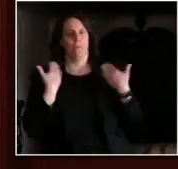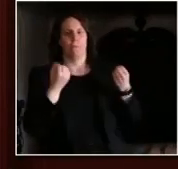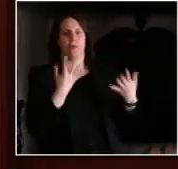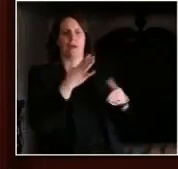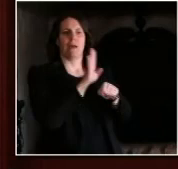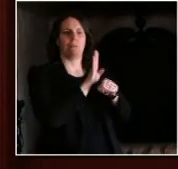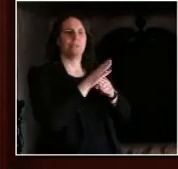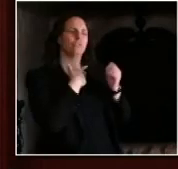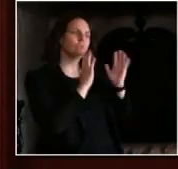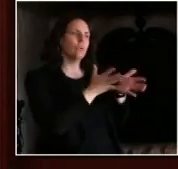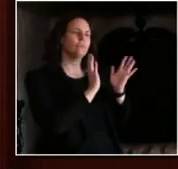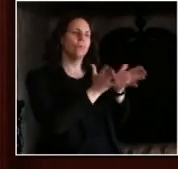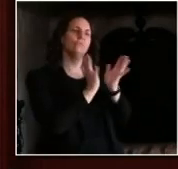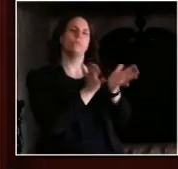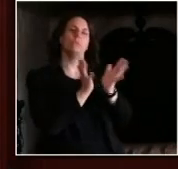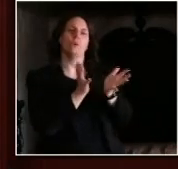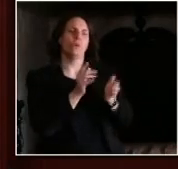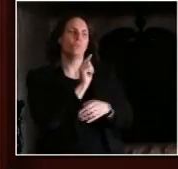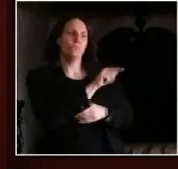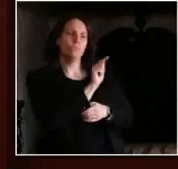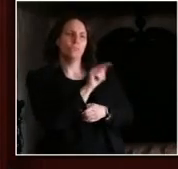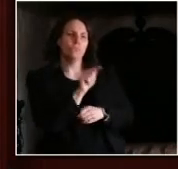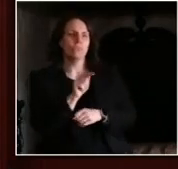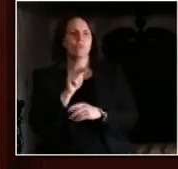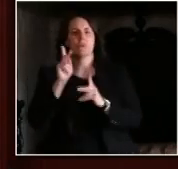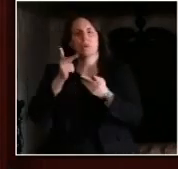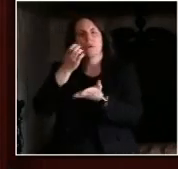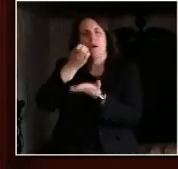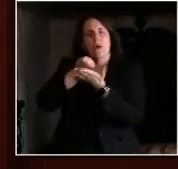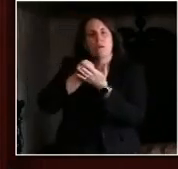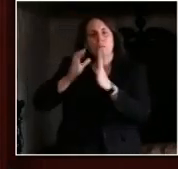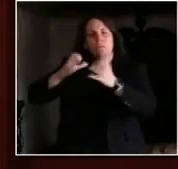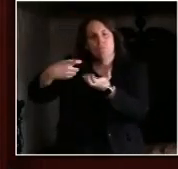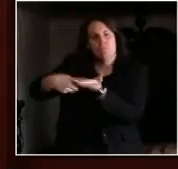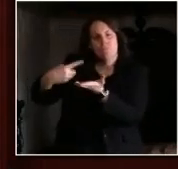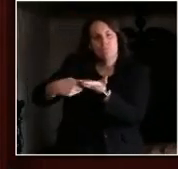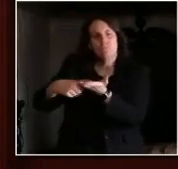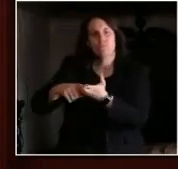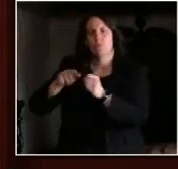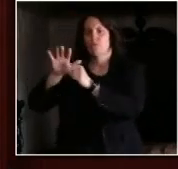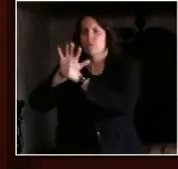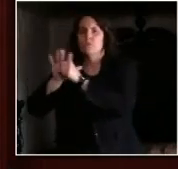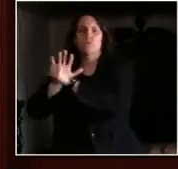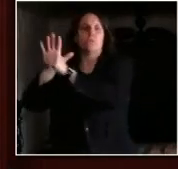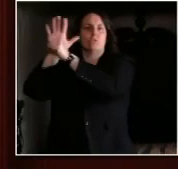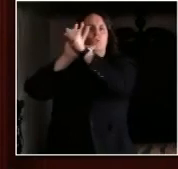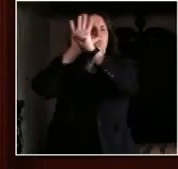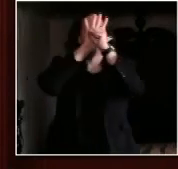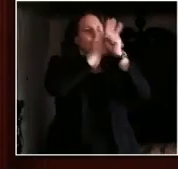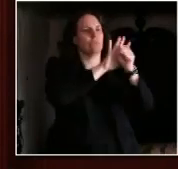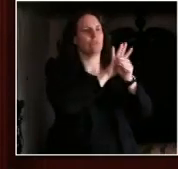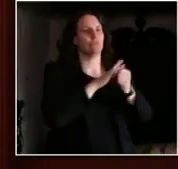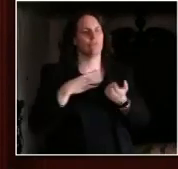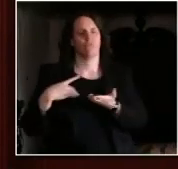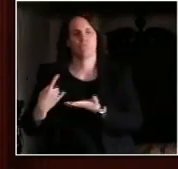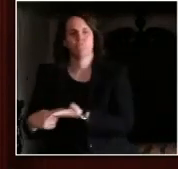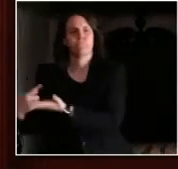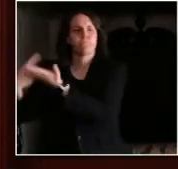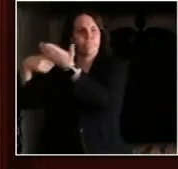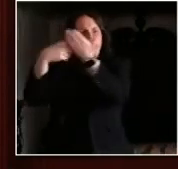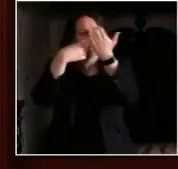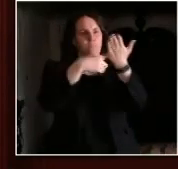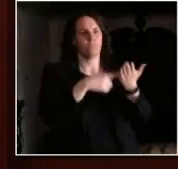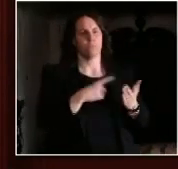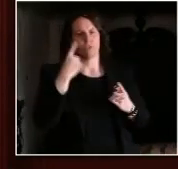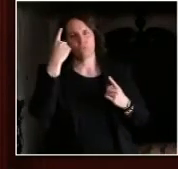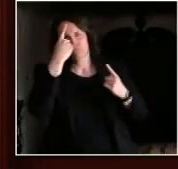groups and regional groups all around the state. And those groups are coming together now and thinking about reopening also. We're hearing